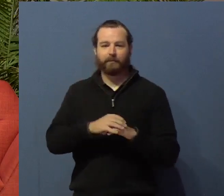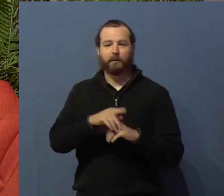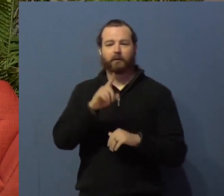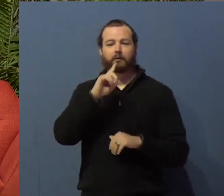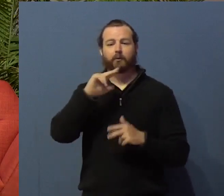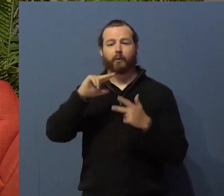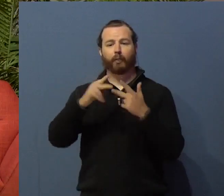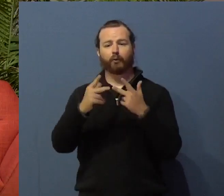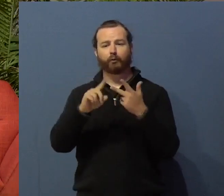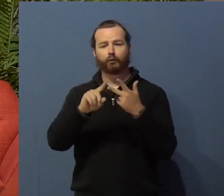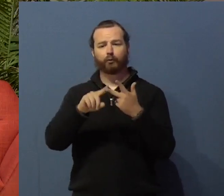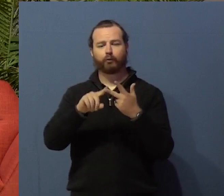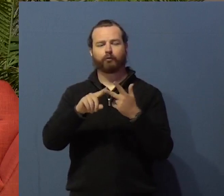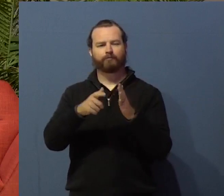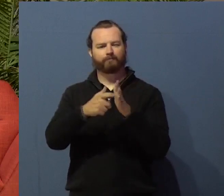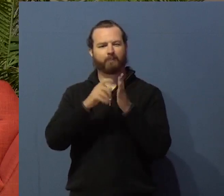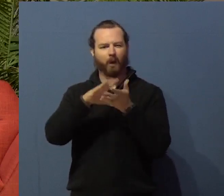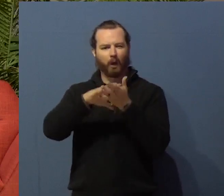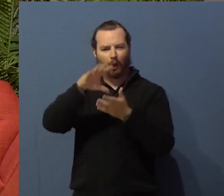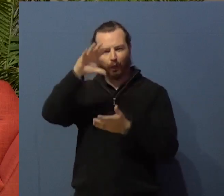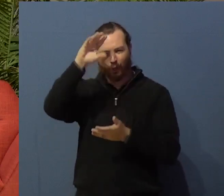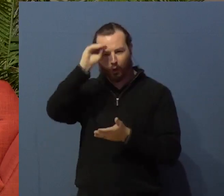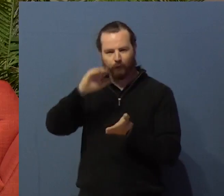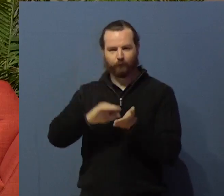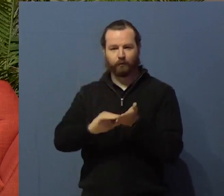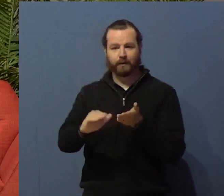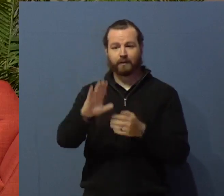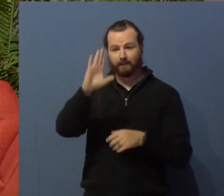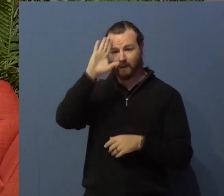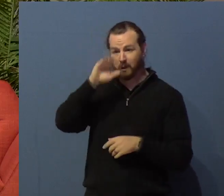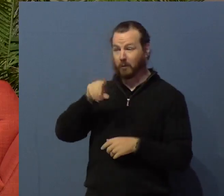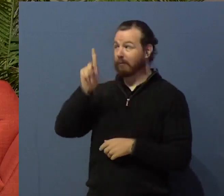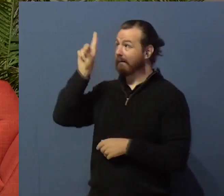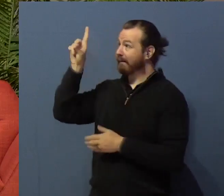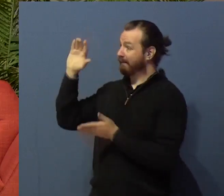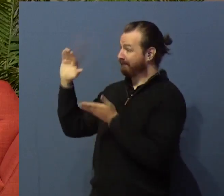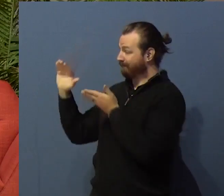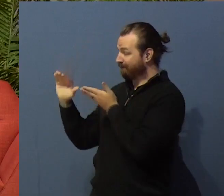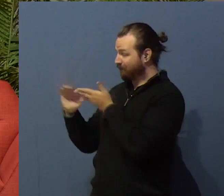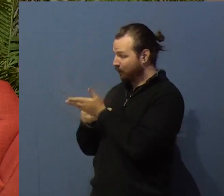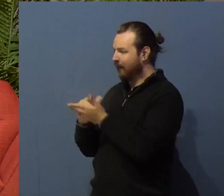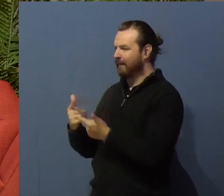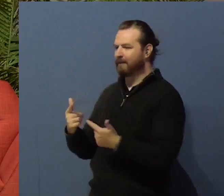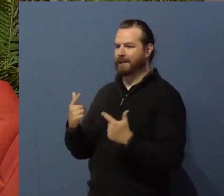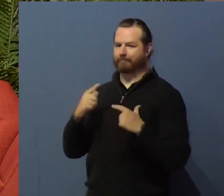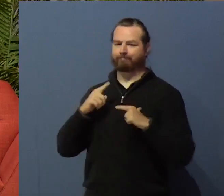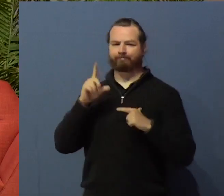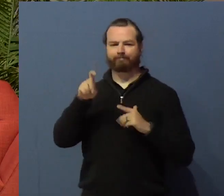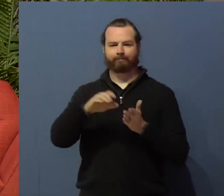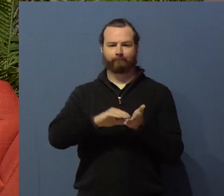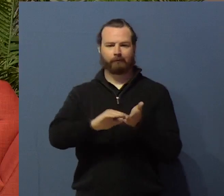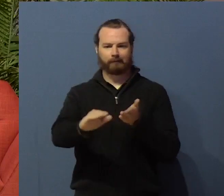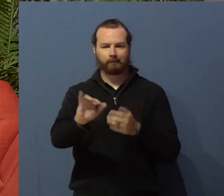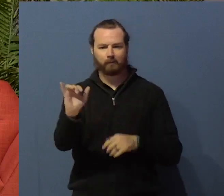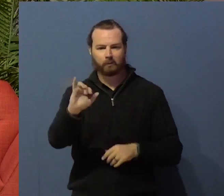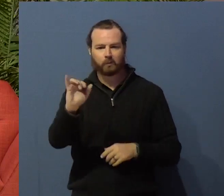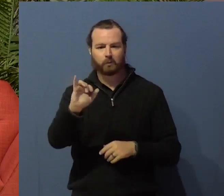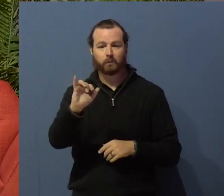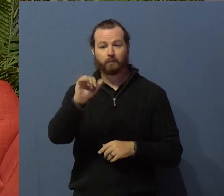learn to forgive. That's Christ forgave. Luke 23, 34. Jesus is on the cross.